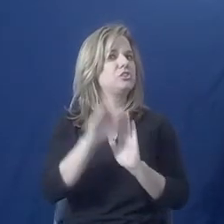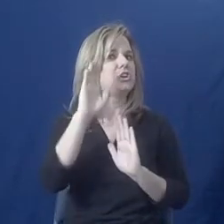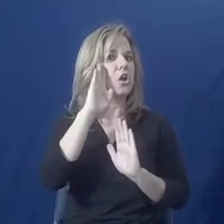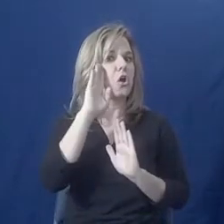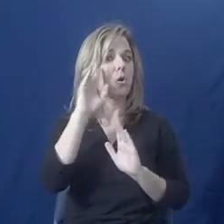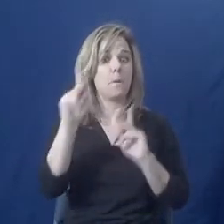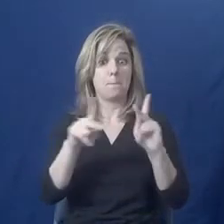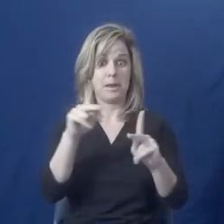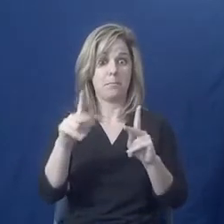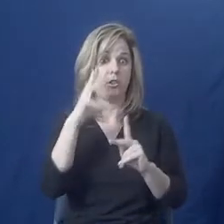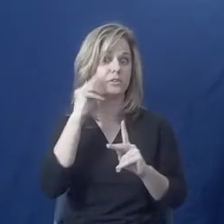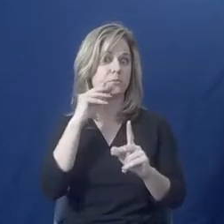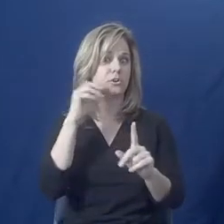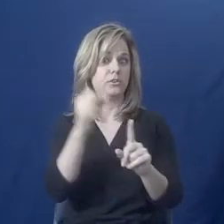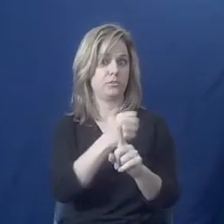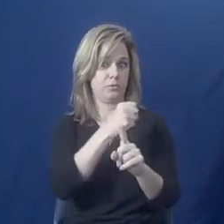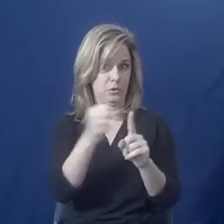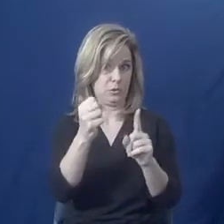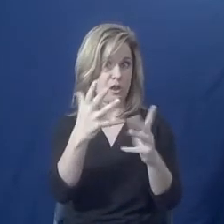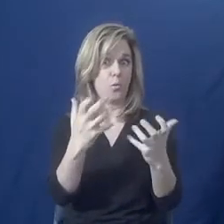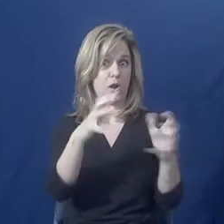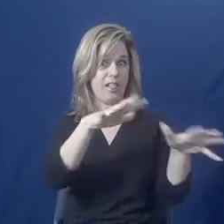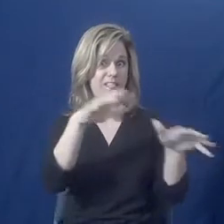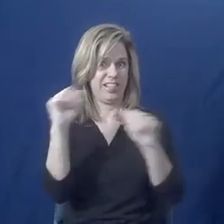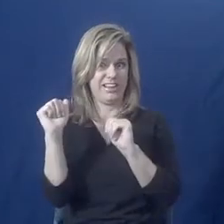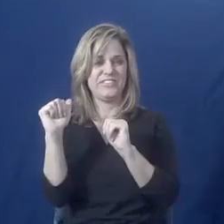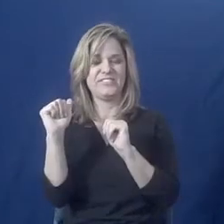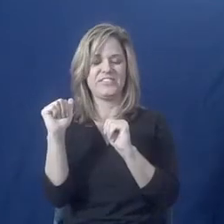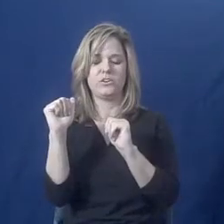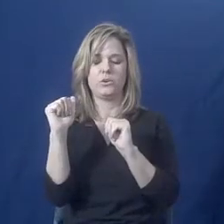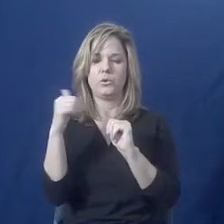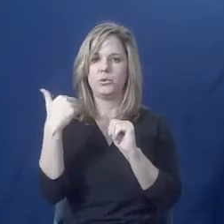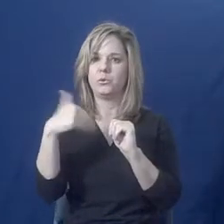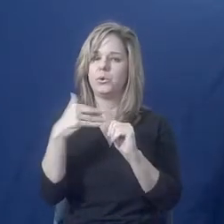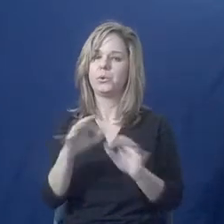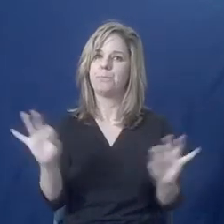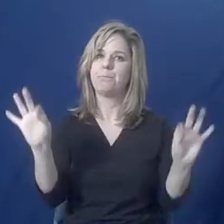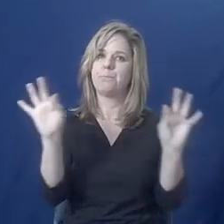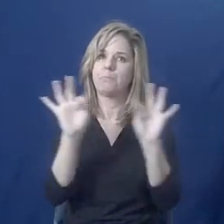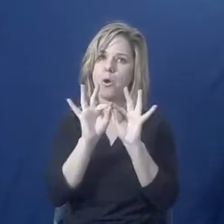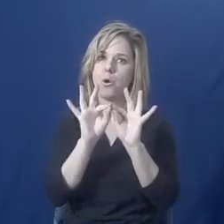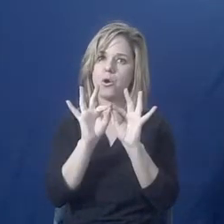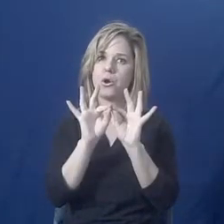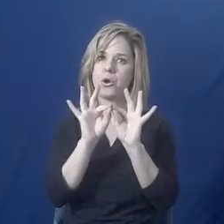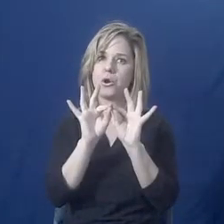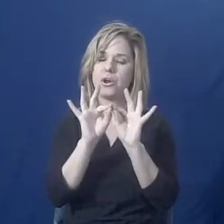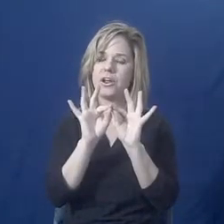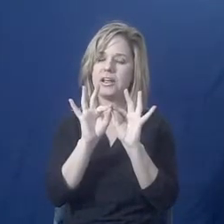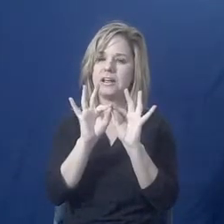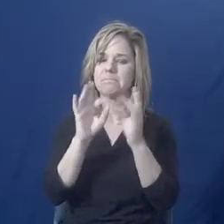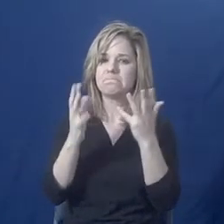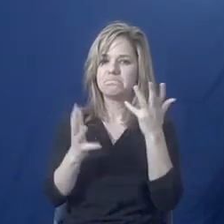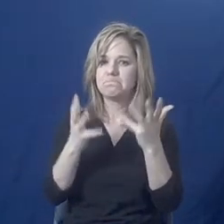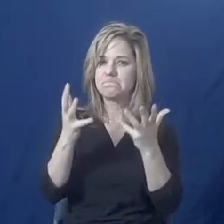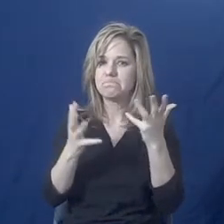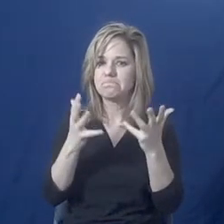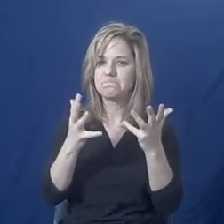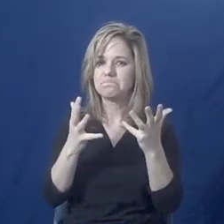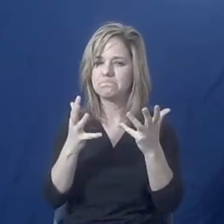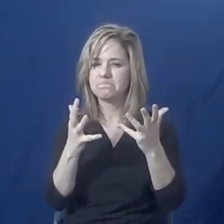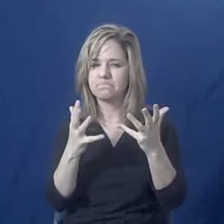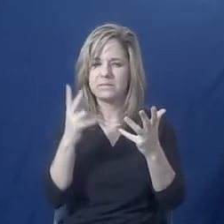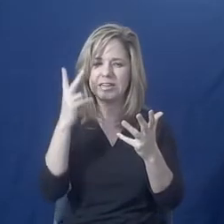abused and they want to leave, it's important to figure out